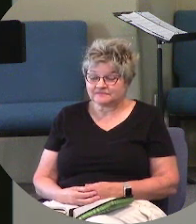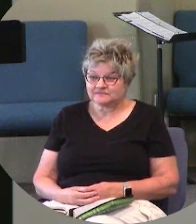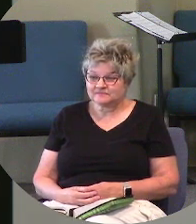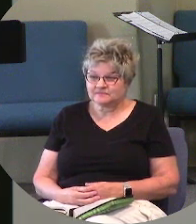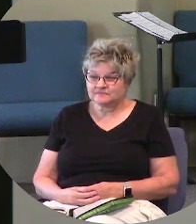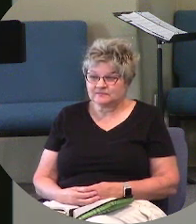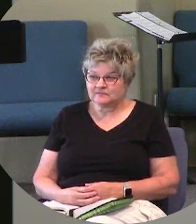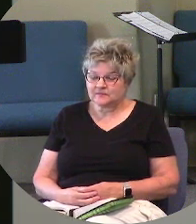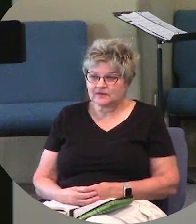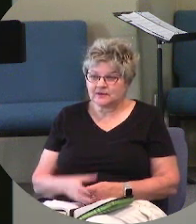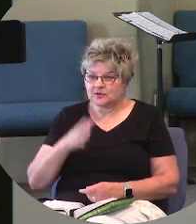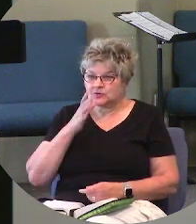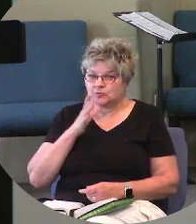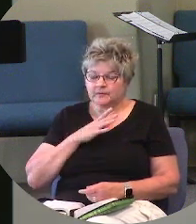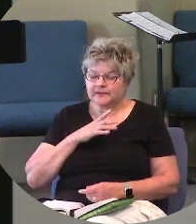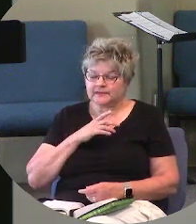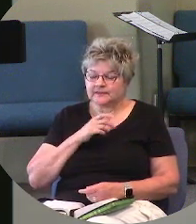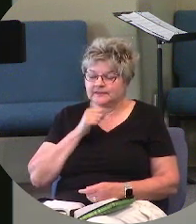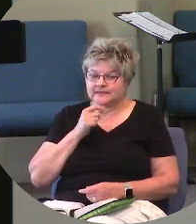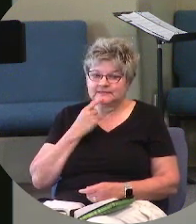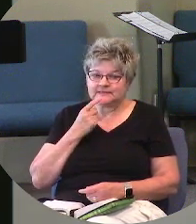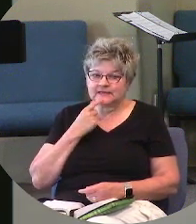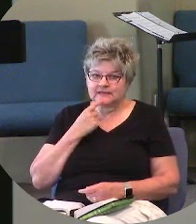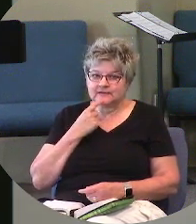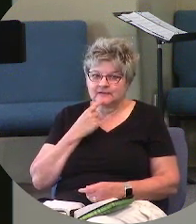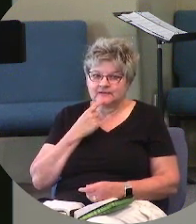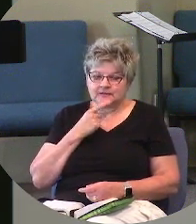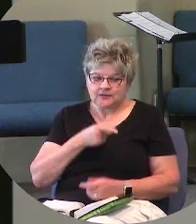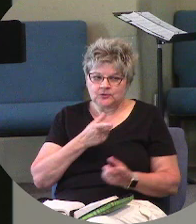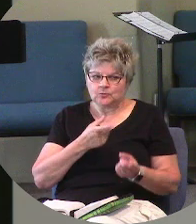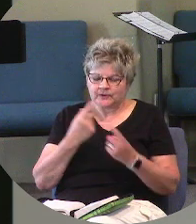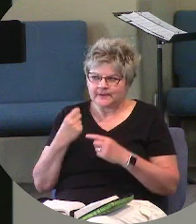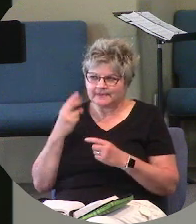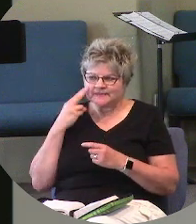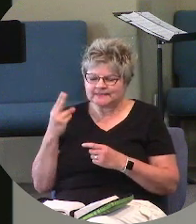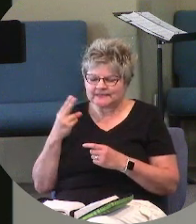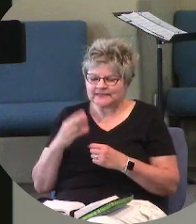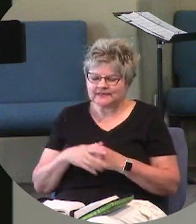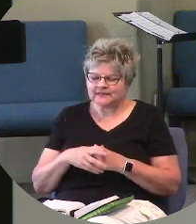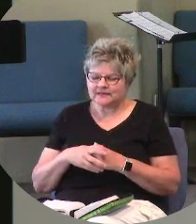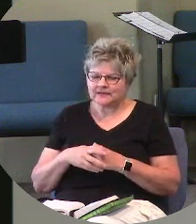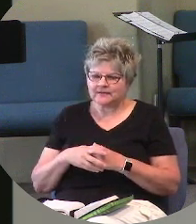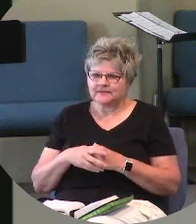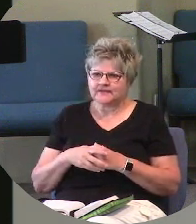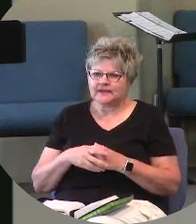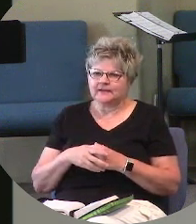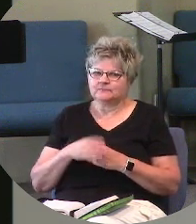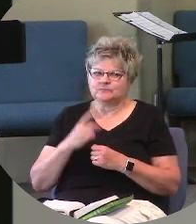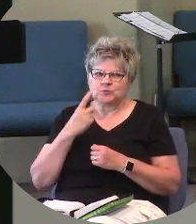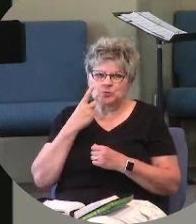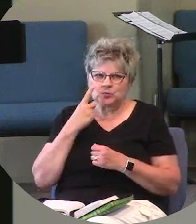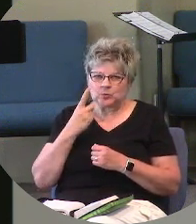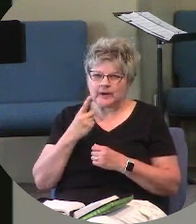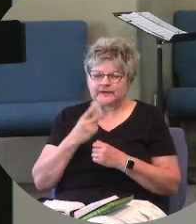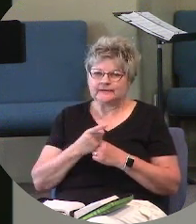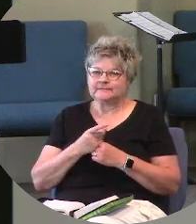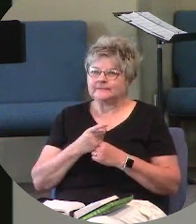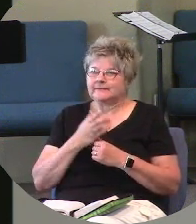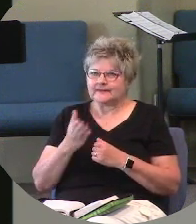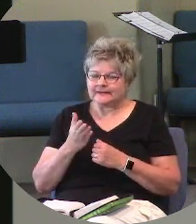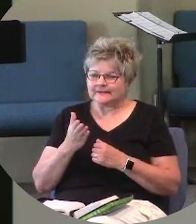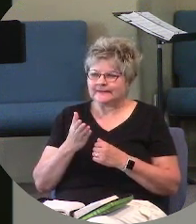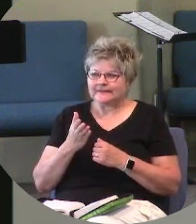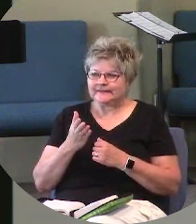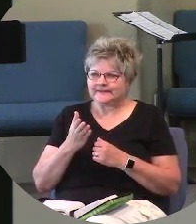She didn't say why don't you come see. But all of a sudden that single spark, that single match if you will